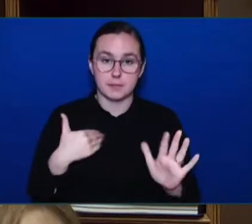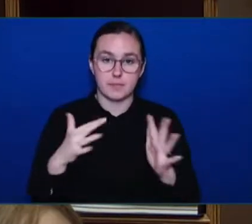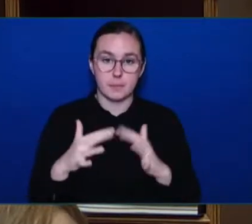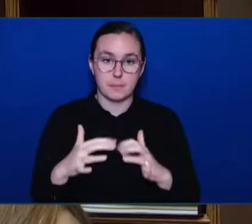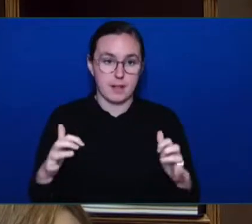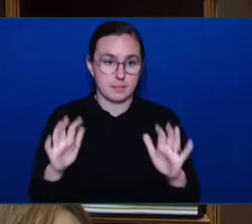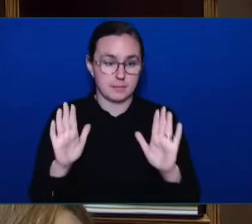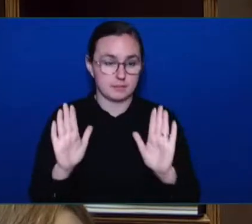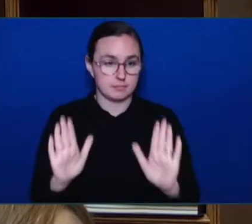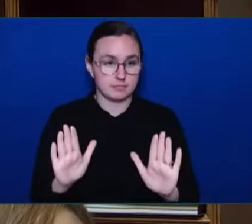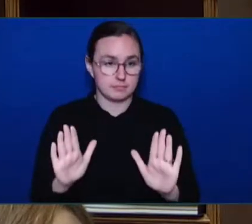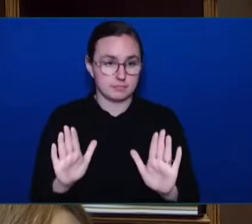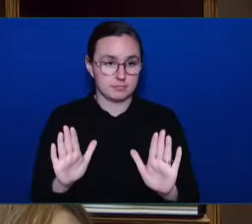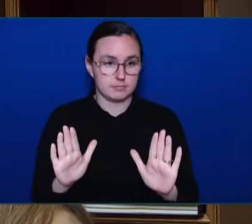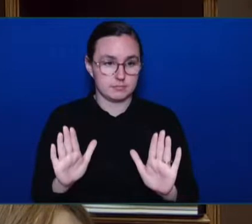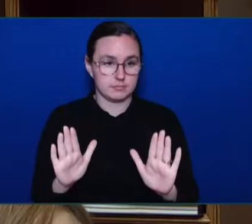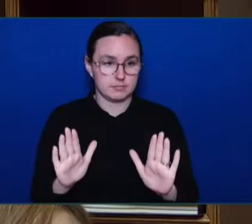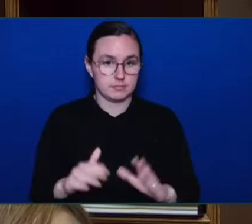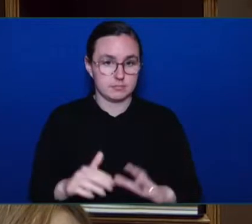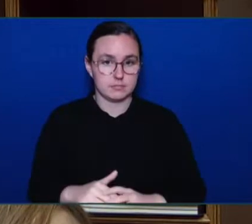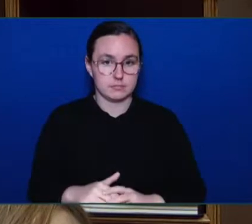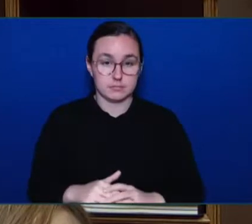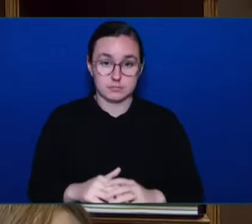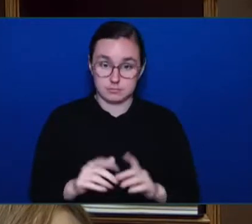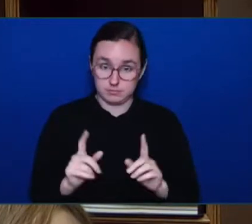President. Thank you.